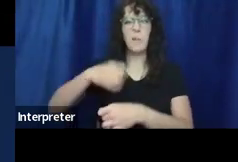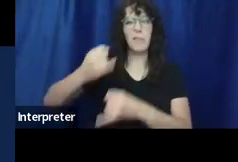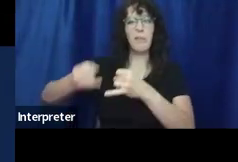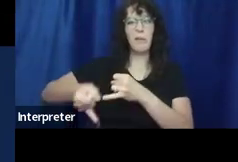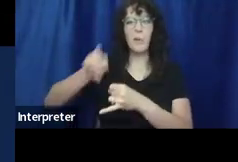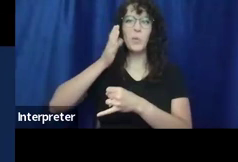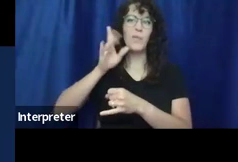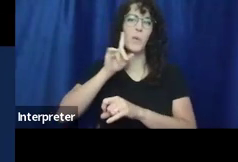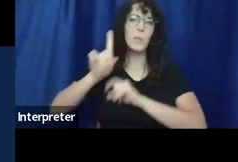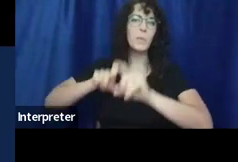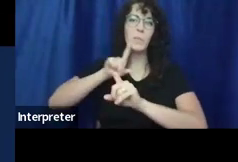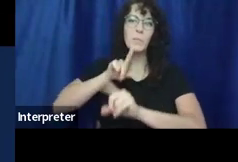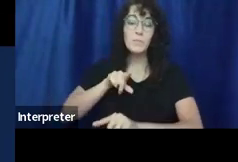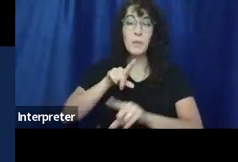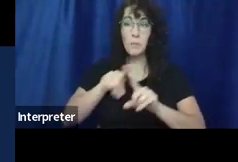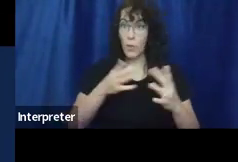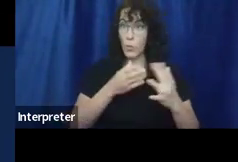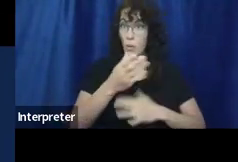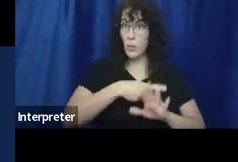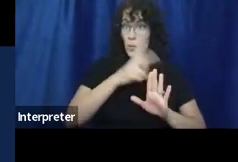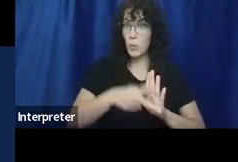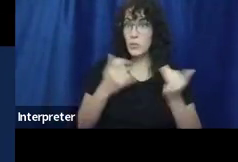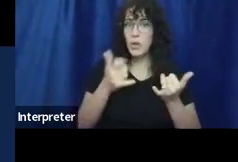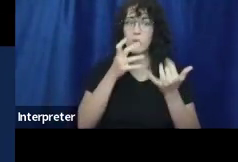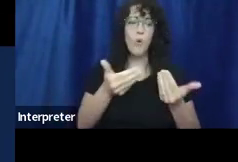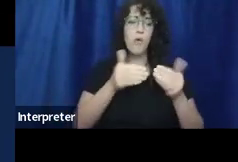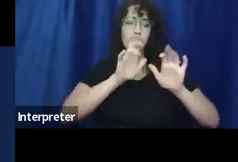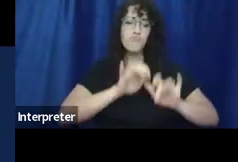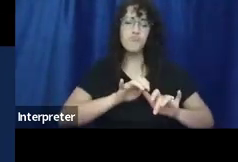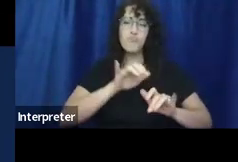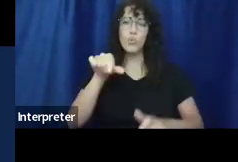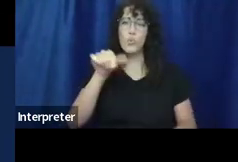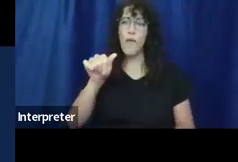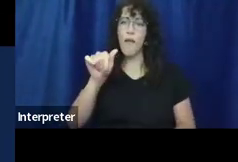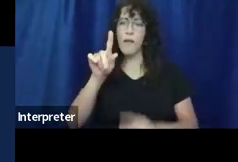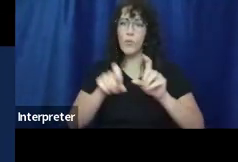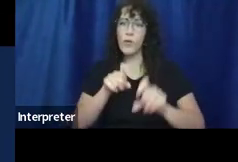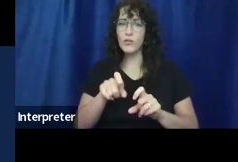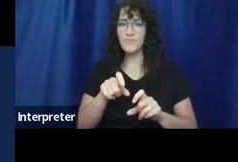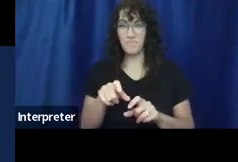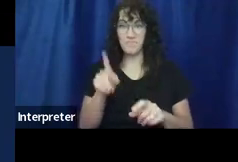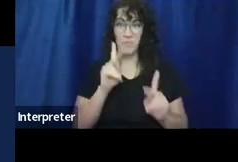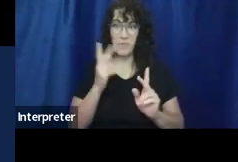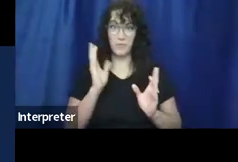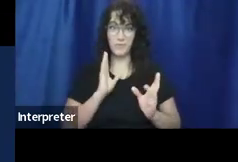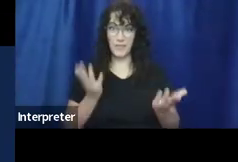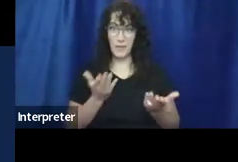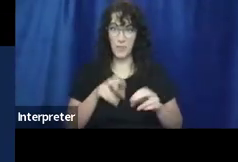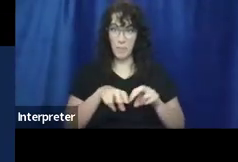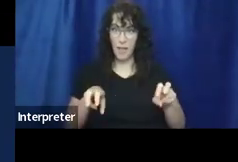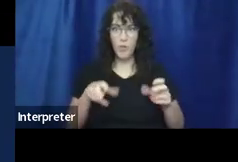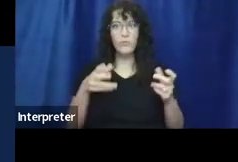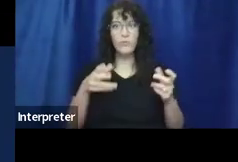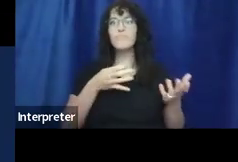sure you throughout the program today, put your questions in that Q&A section. The folks really want to hear from you and the things you're curious